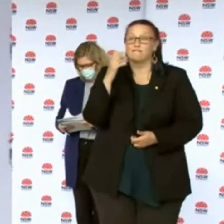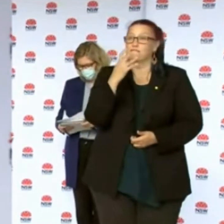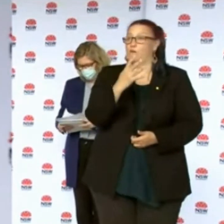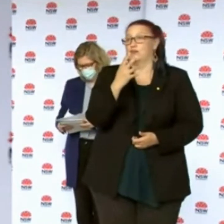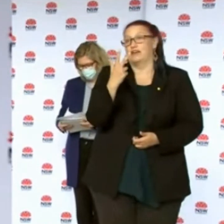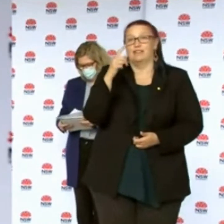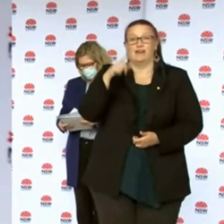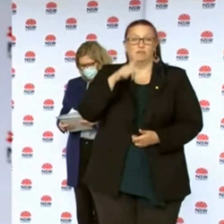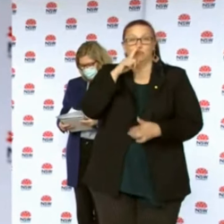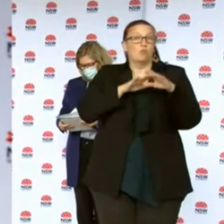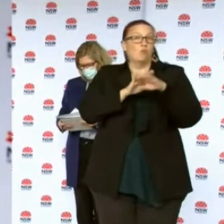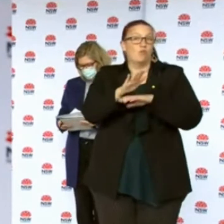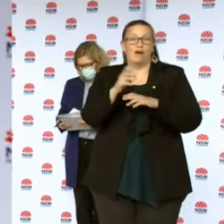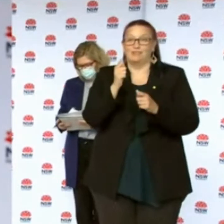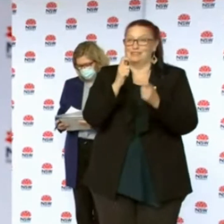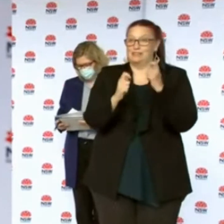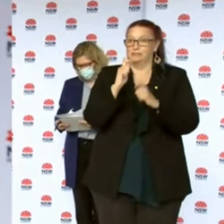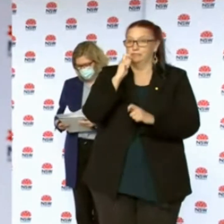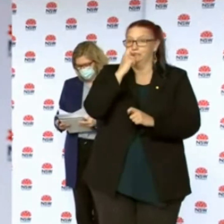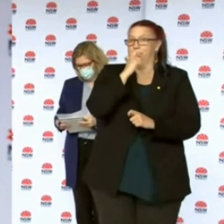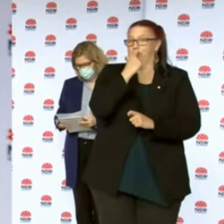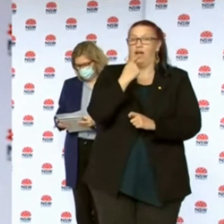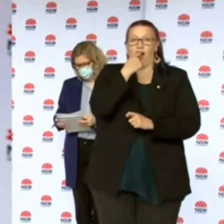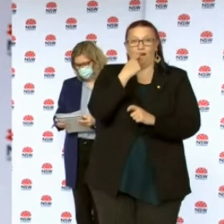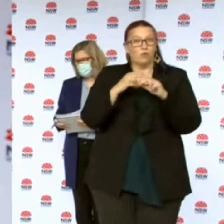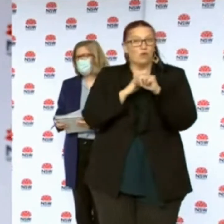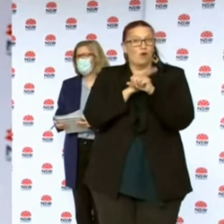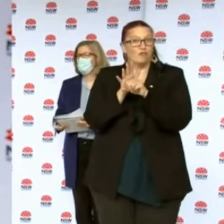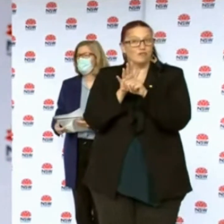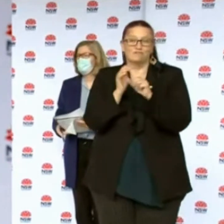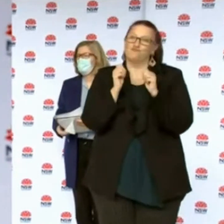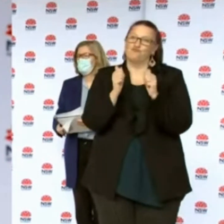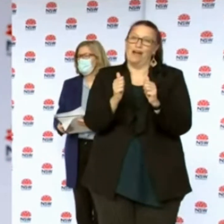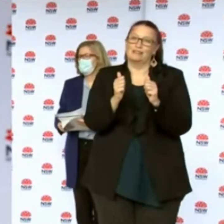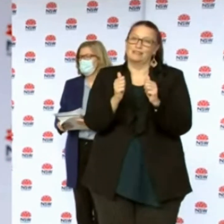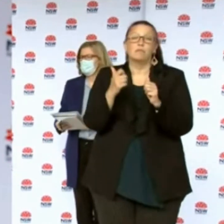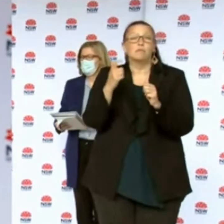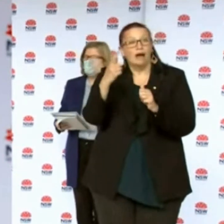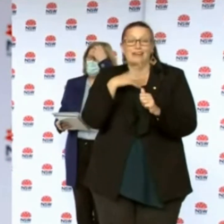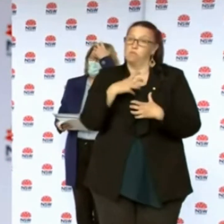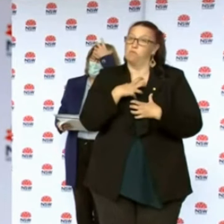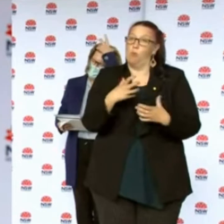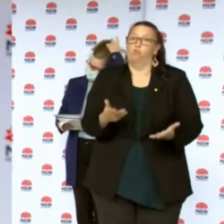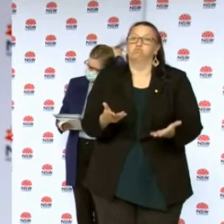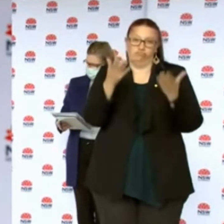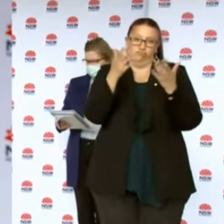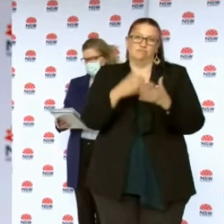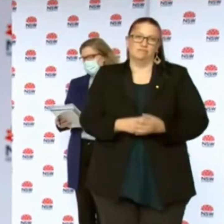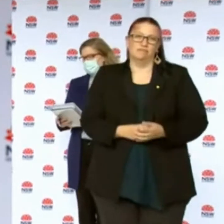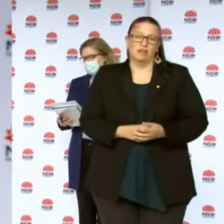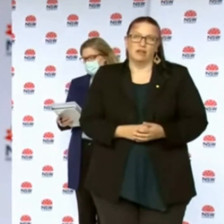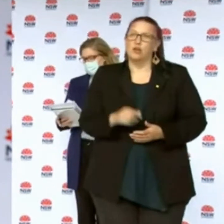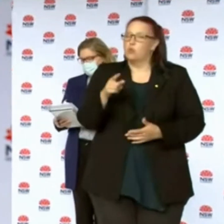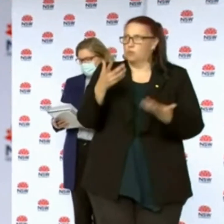last night. We need those testing numbers to come up. As you're aware the figures have been released from